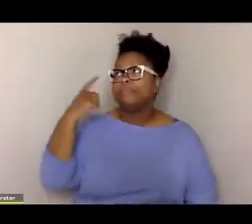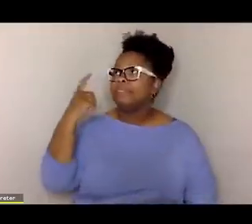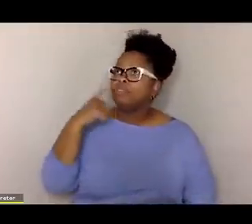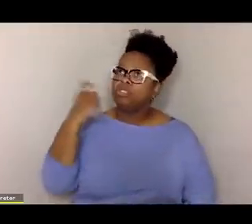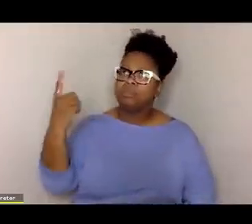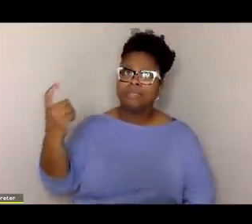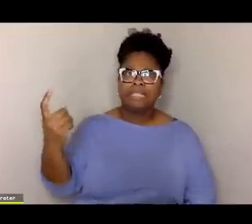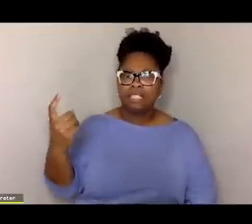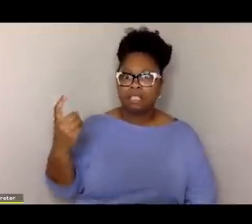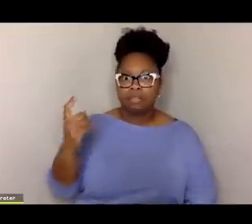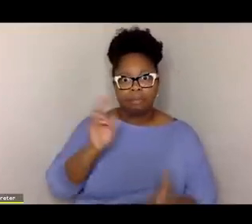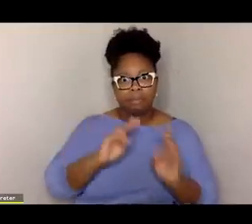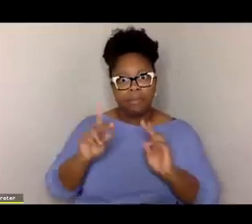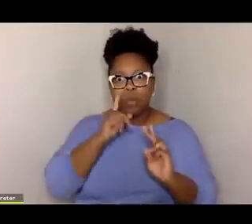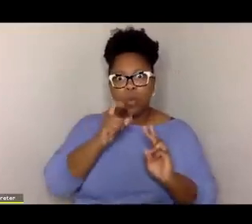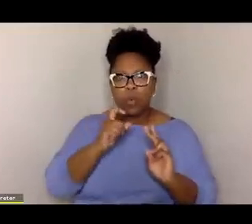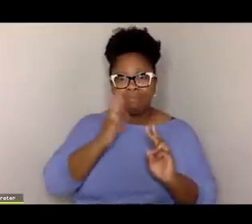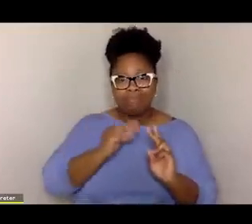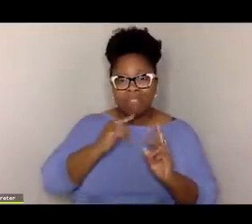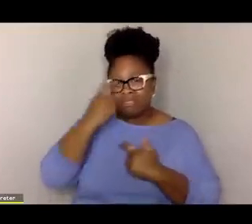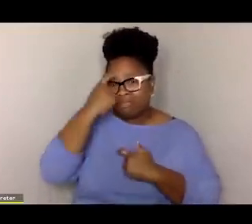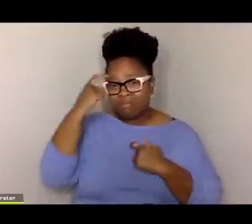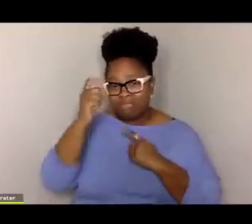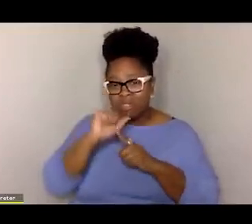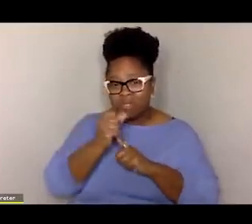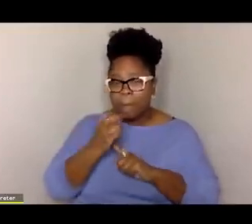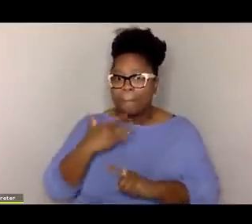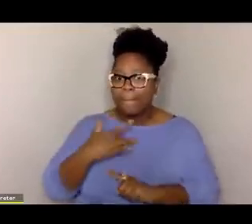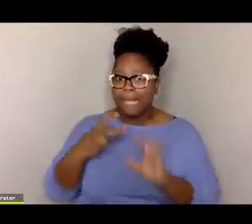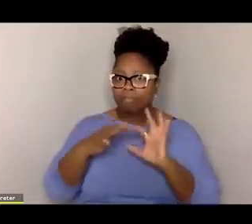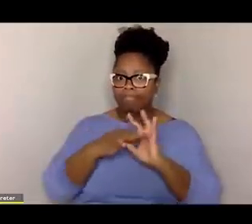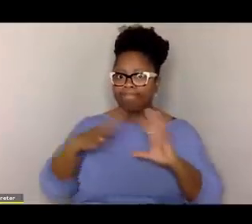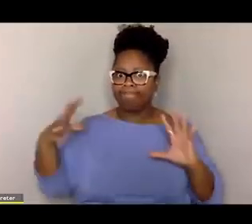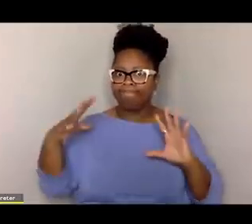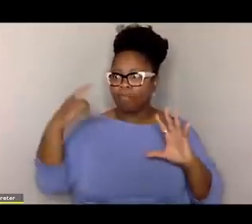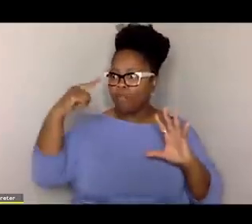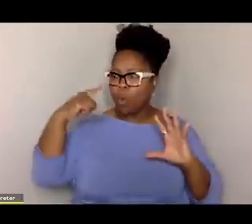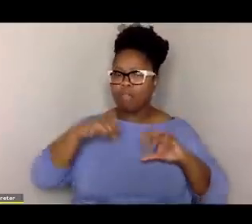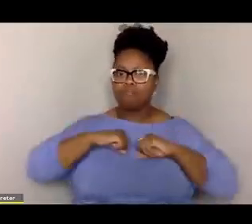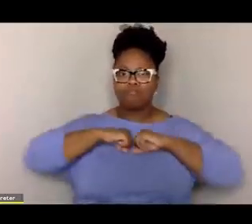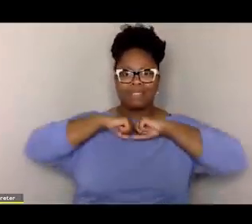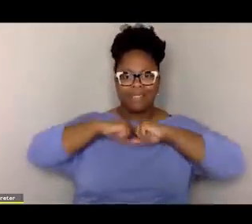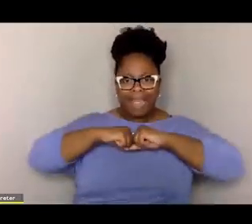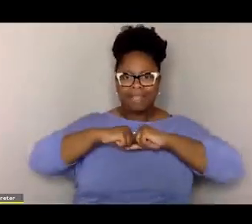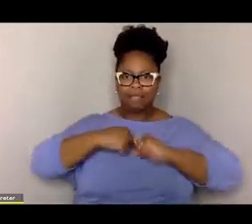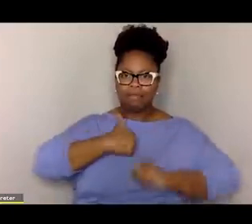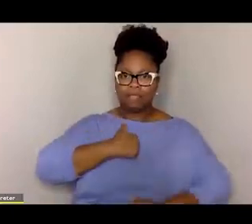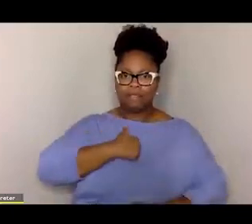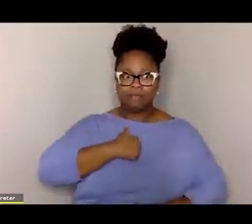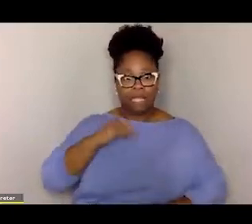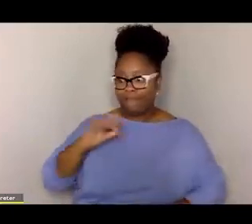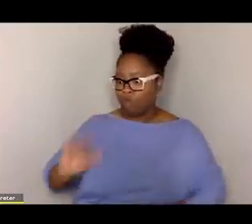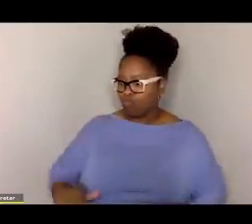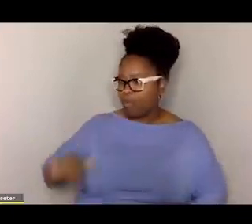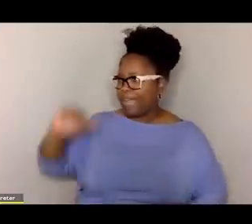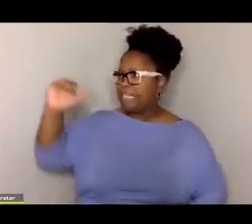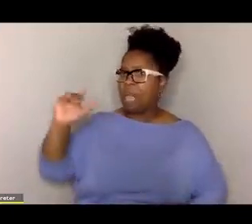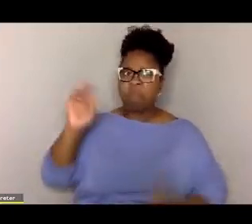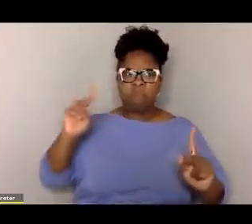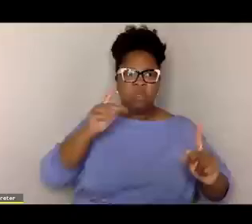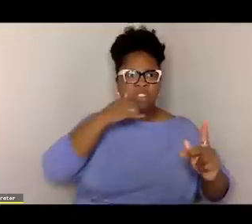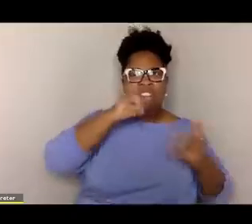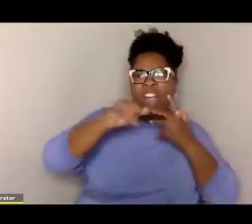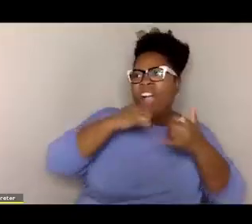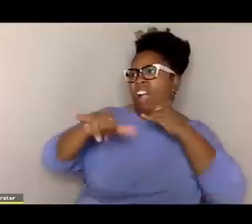People who have been through traumatic situations tend to disassociate in order to protect themselves. Because if you're raised in an